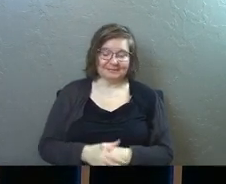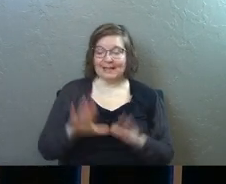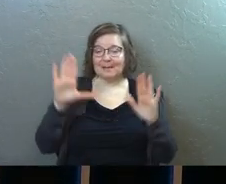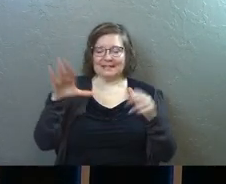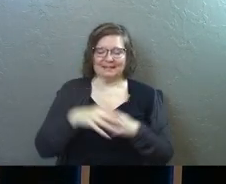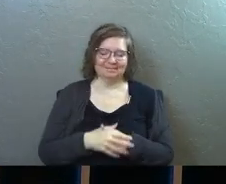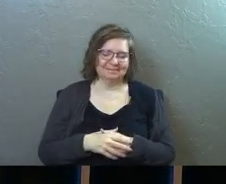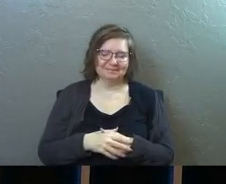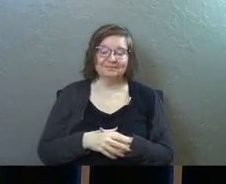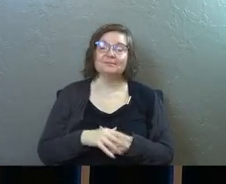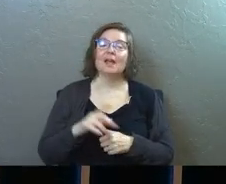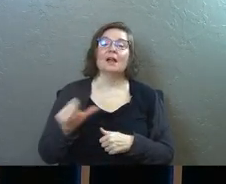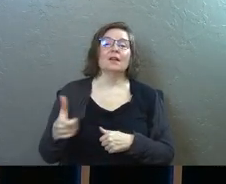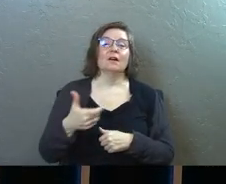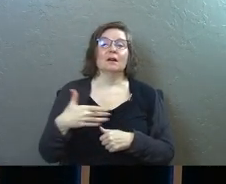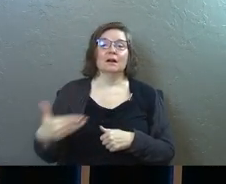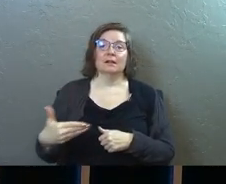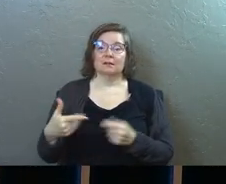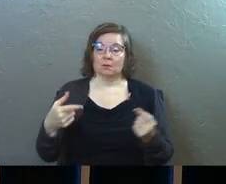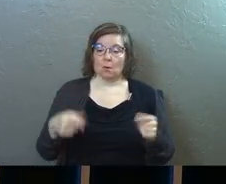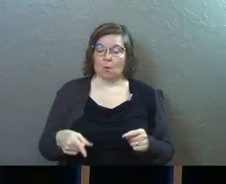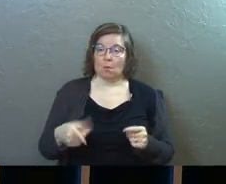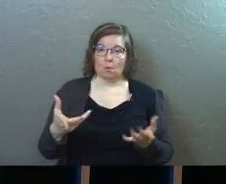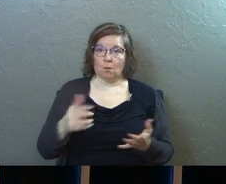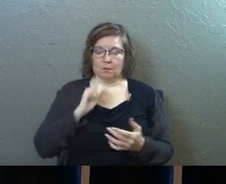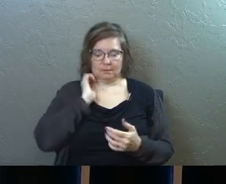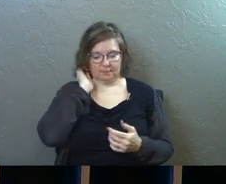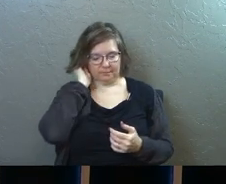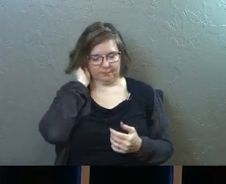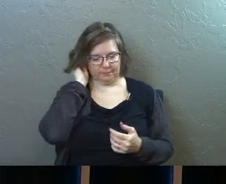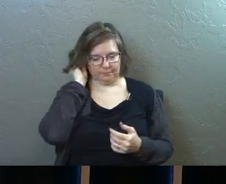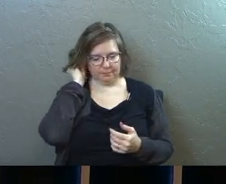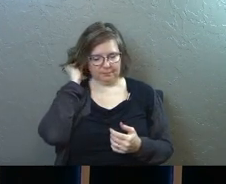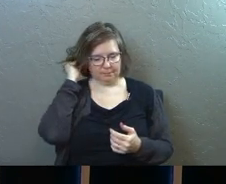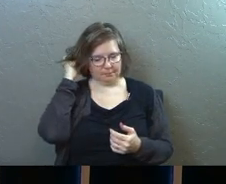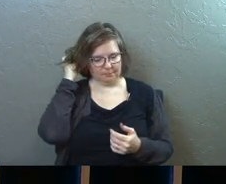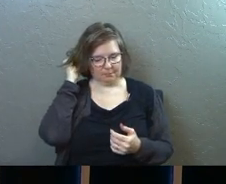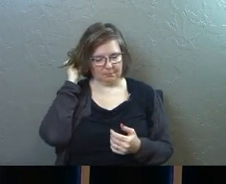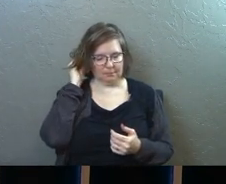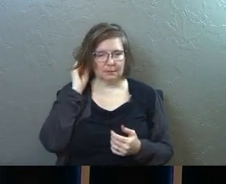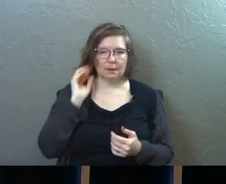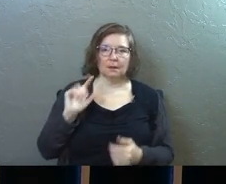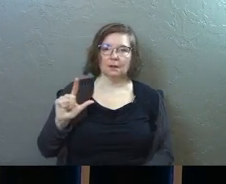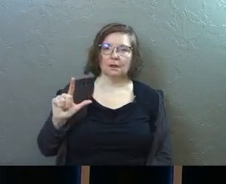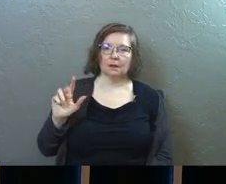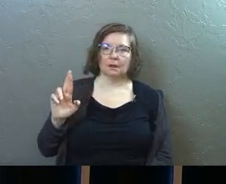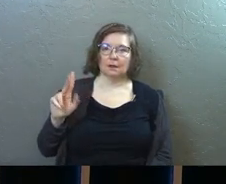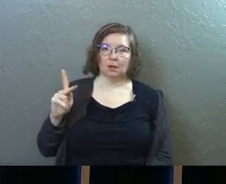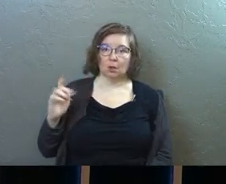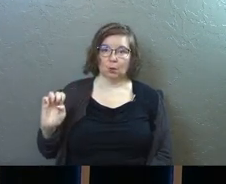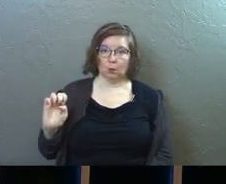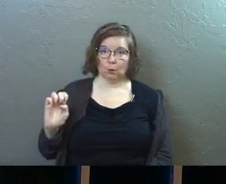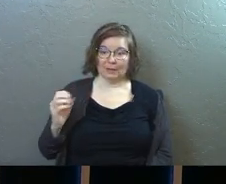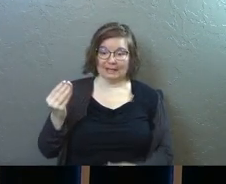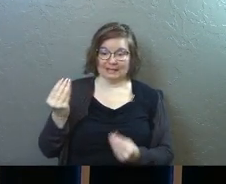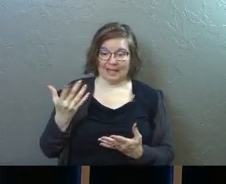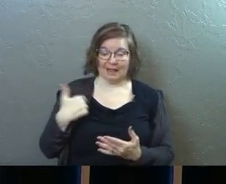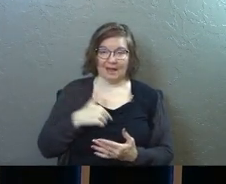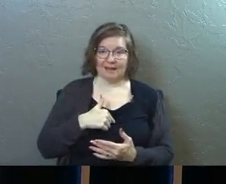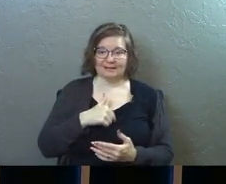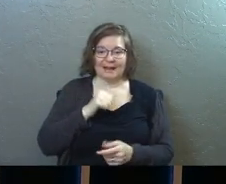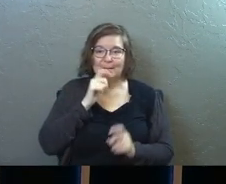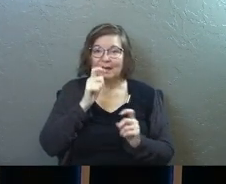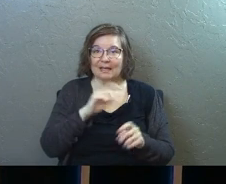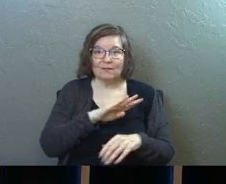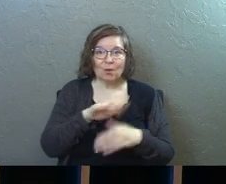Amazing. The other thing though going on there is Luke, Dr. Luke is telling us, I'm not